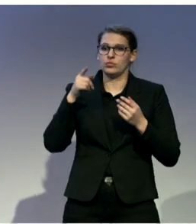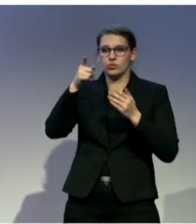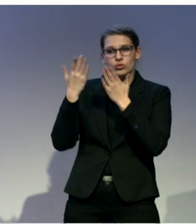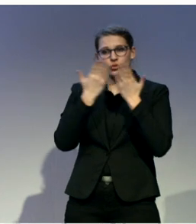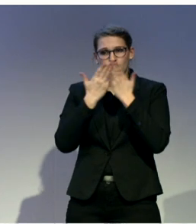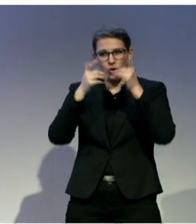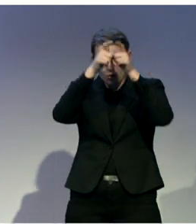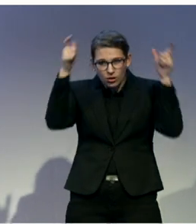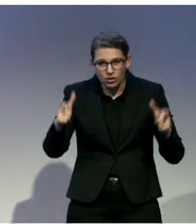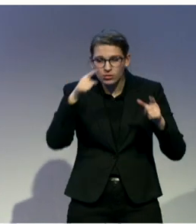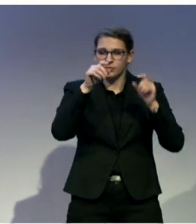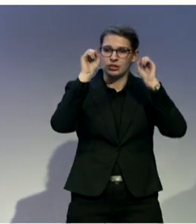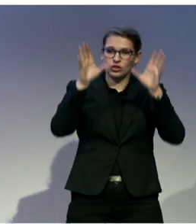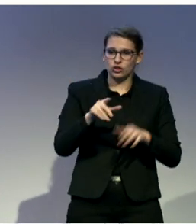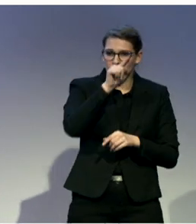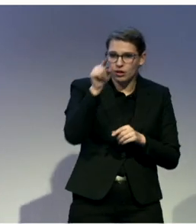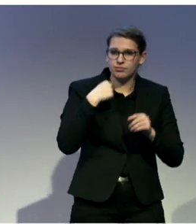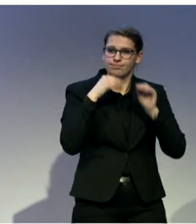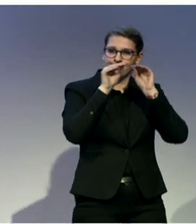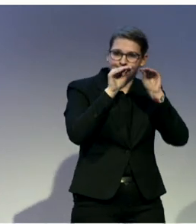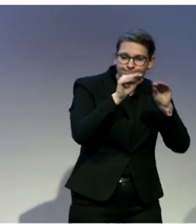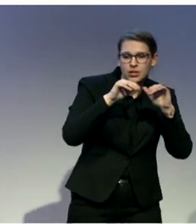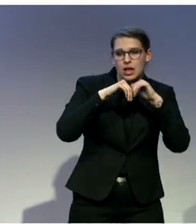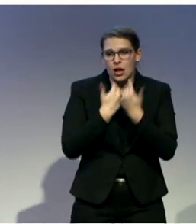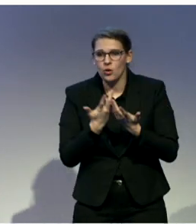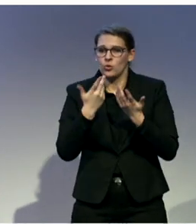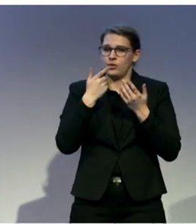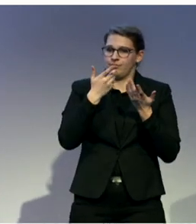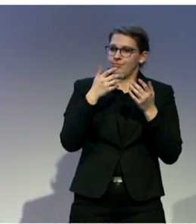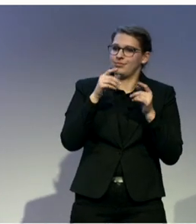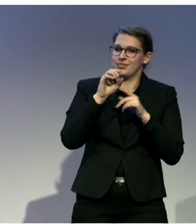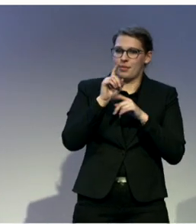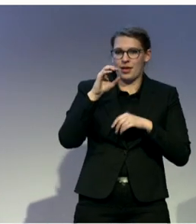but also for alternative communication.